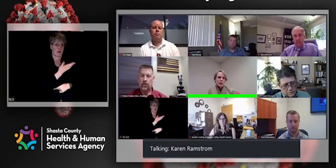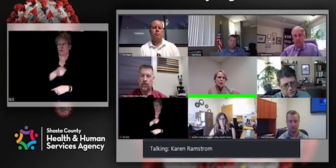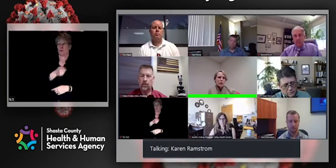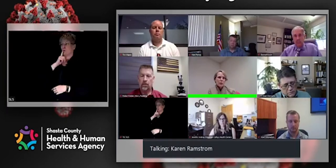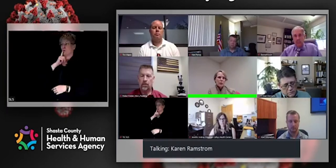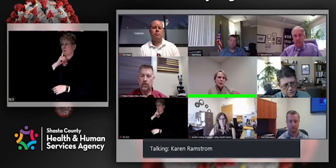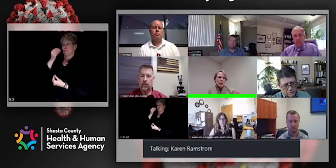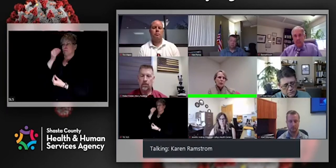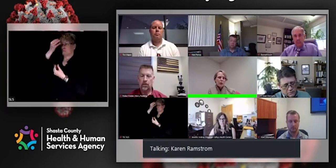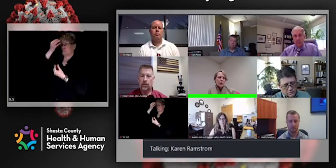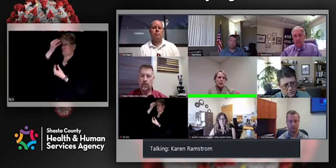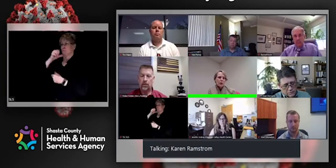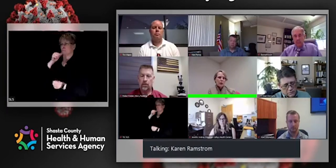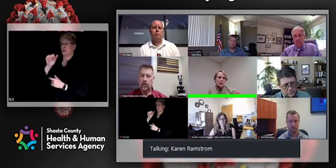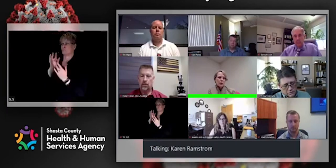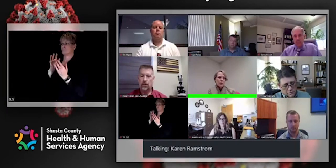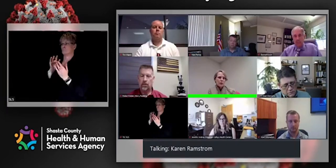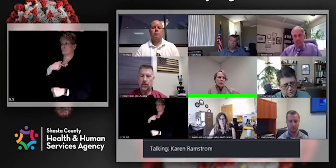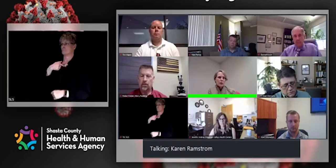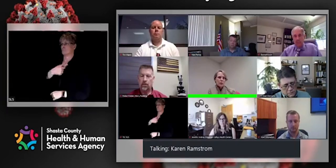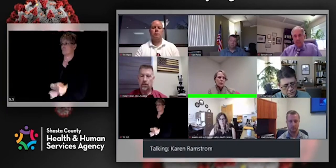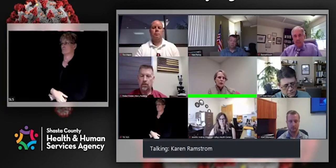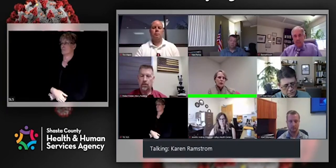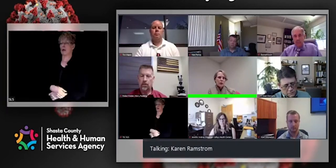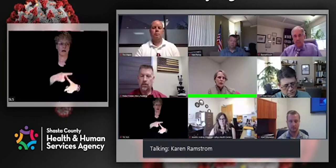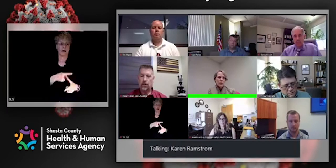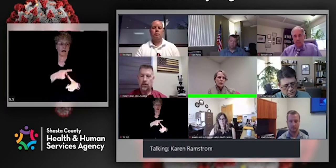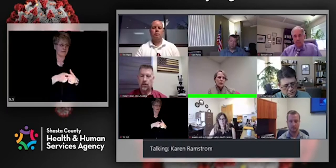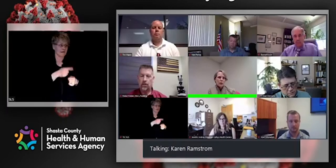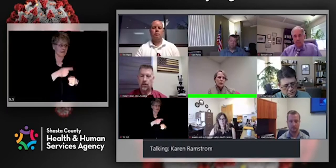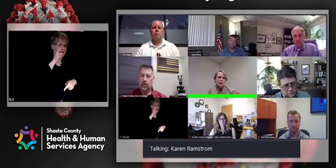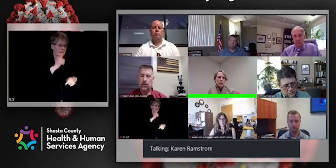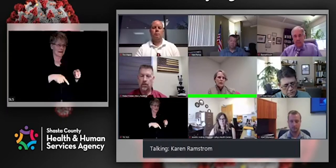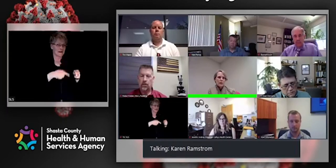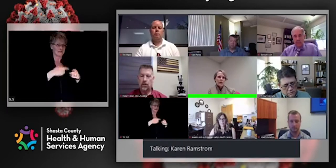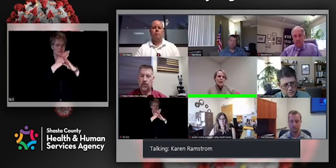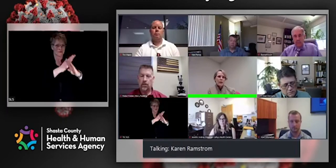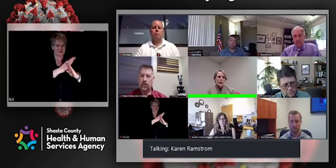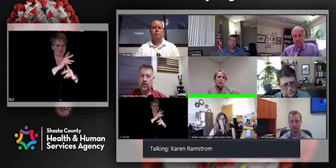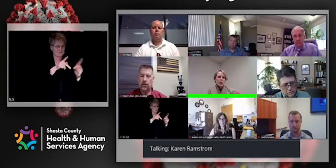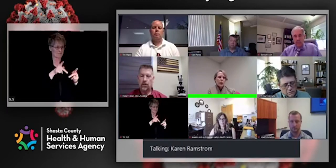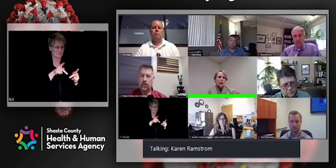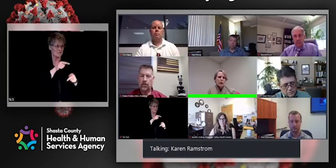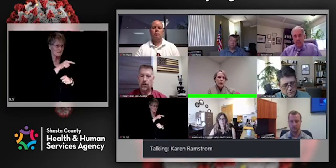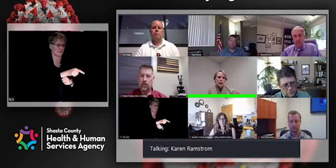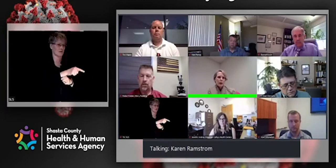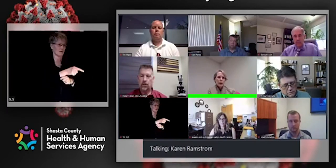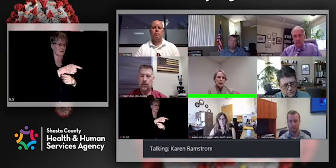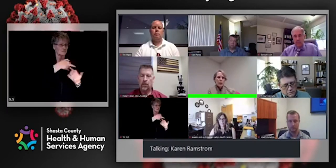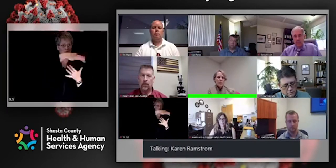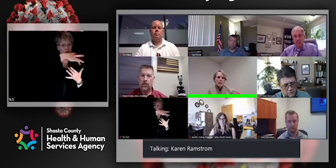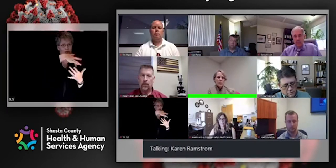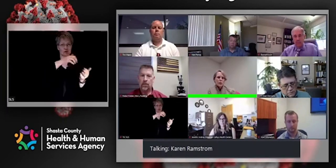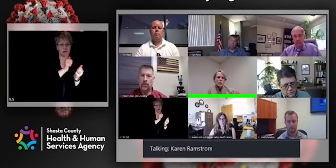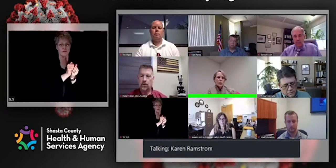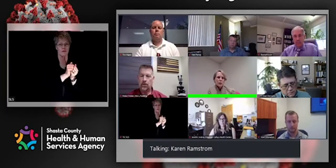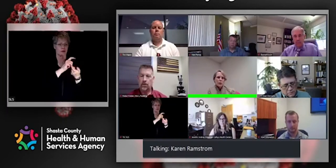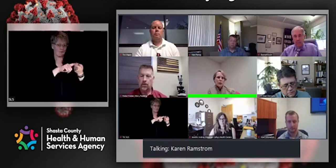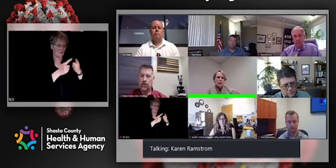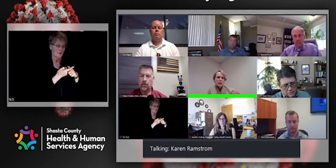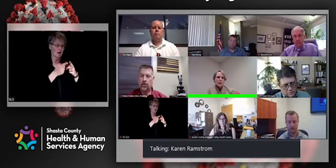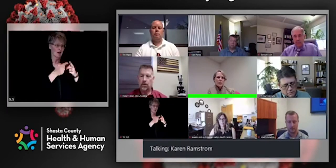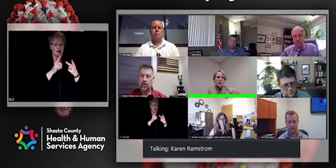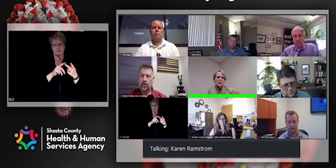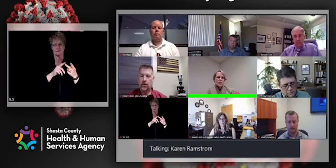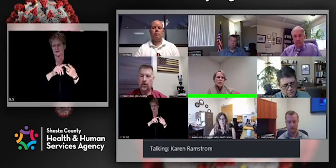around, um, which can be people, you know, that they're, they're close with, that they're, they're family and friends. And we are hoping that those individuals